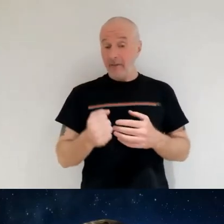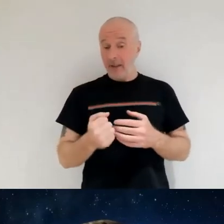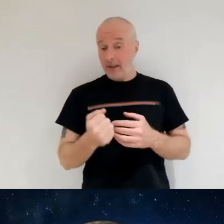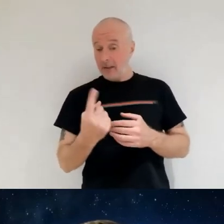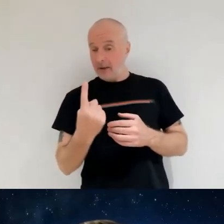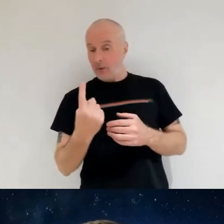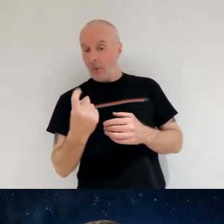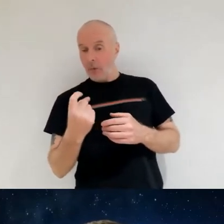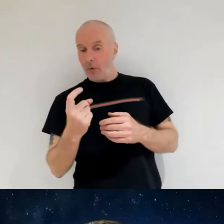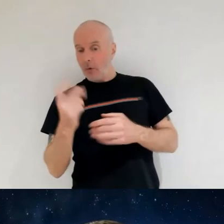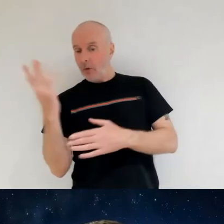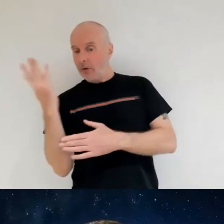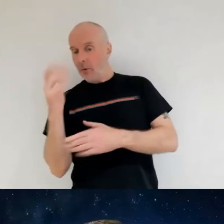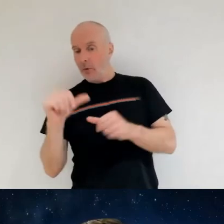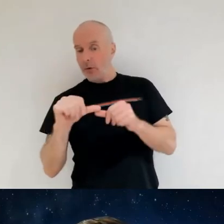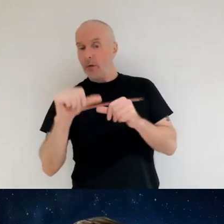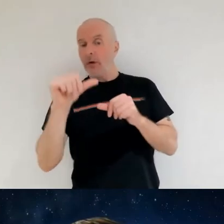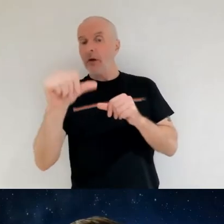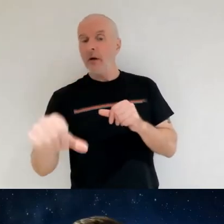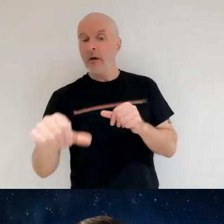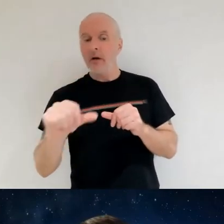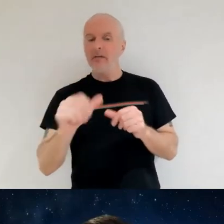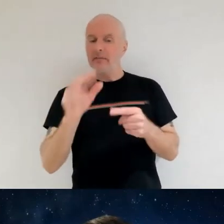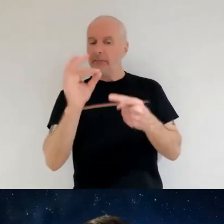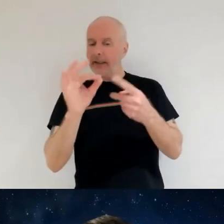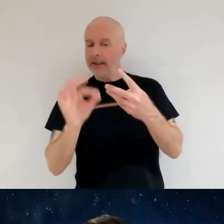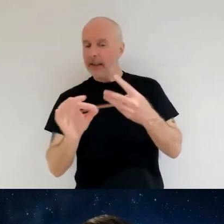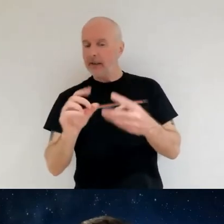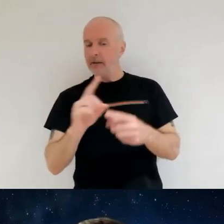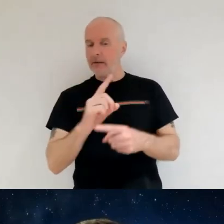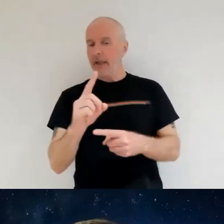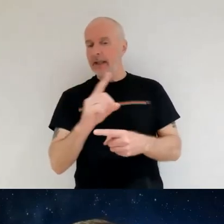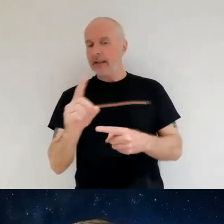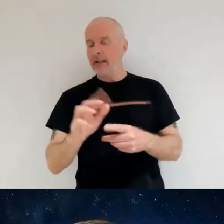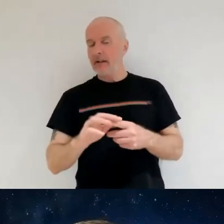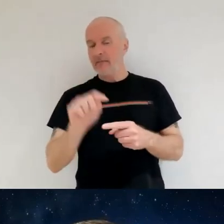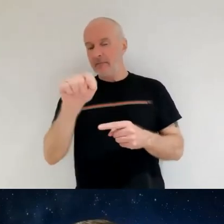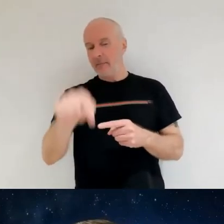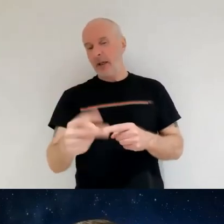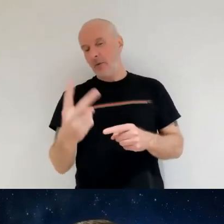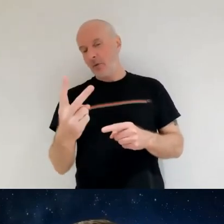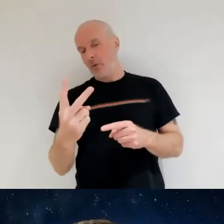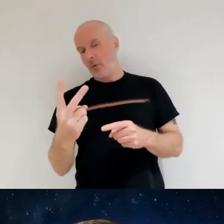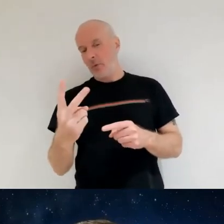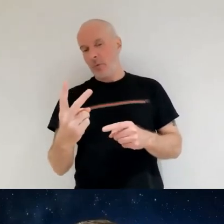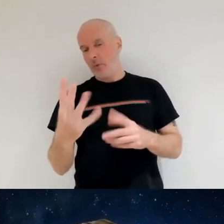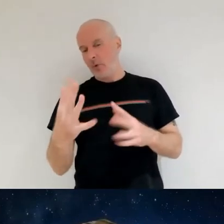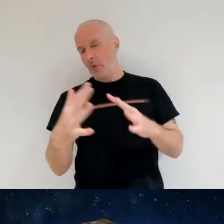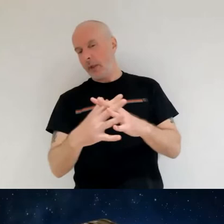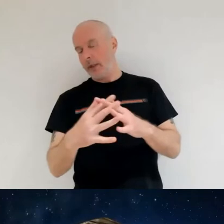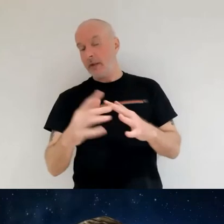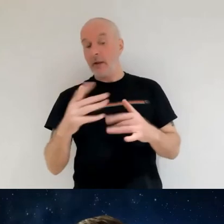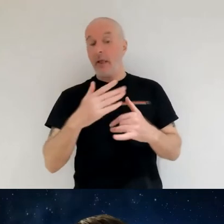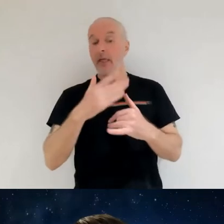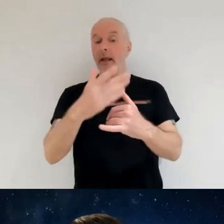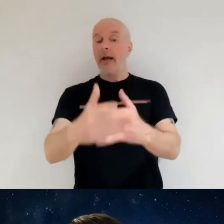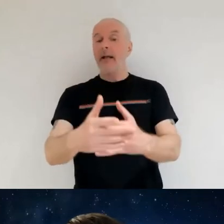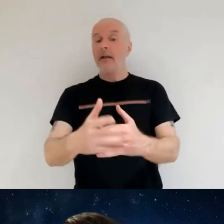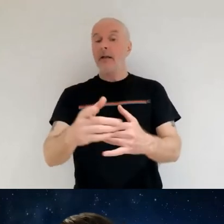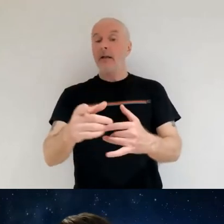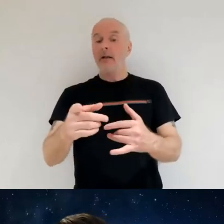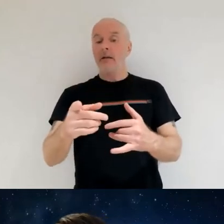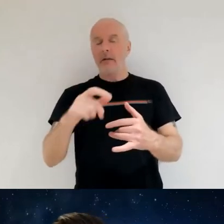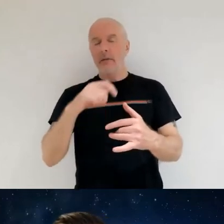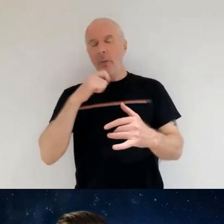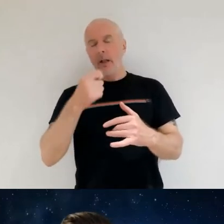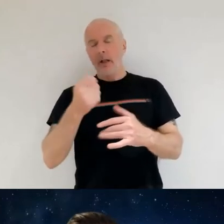i will give you details of our final talk which is taking place in about two and a half weeks time at the end of tonight's talk